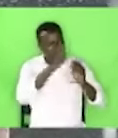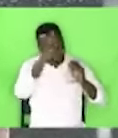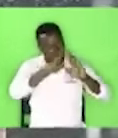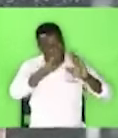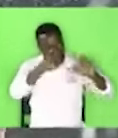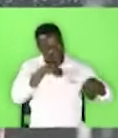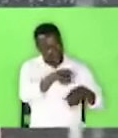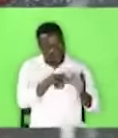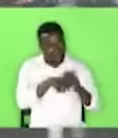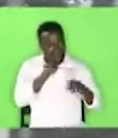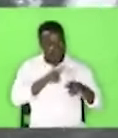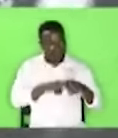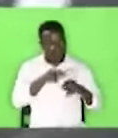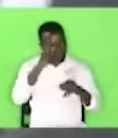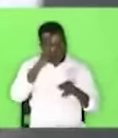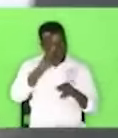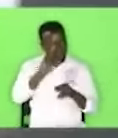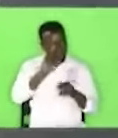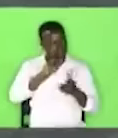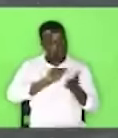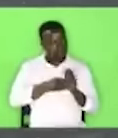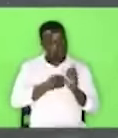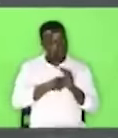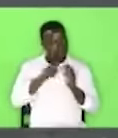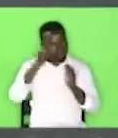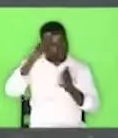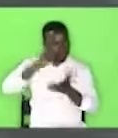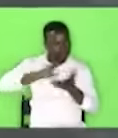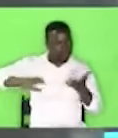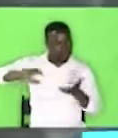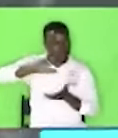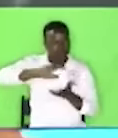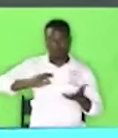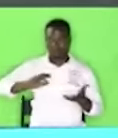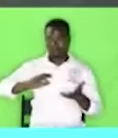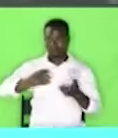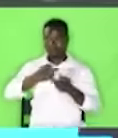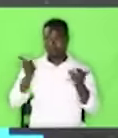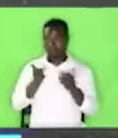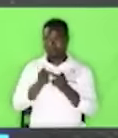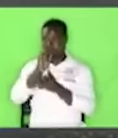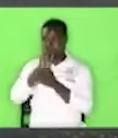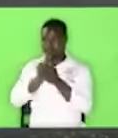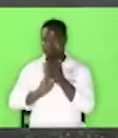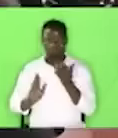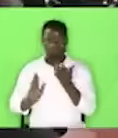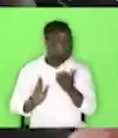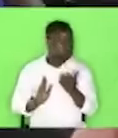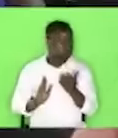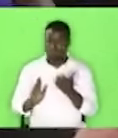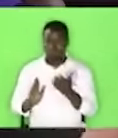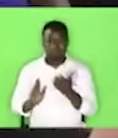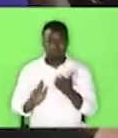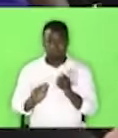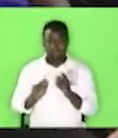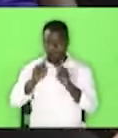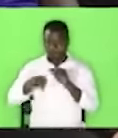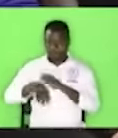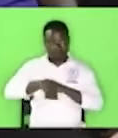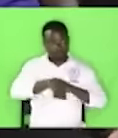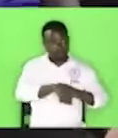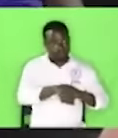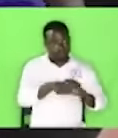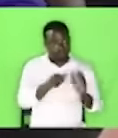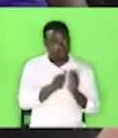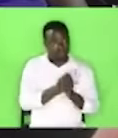sat there for about 20 minutes and I was confused. The whole place was quiet. And this fellow who took me there was not returning